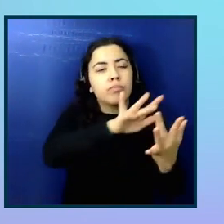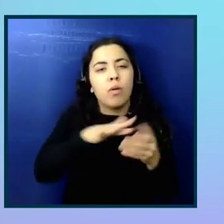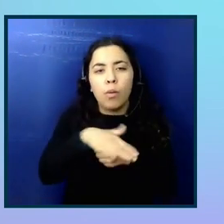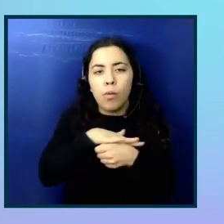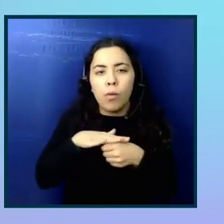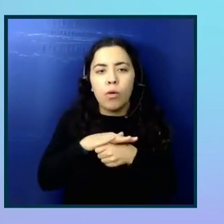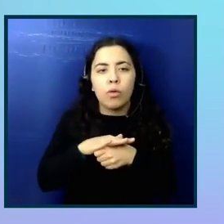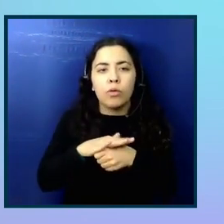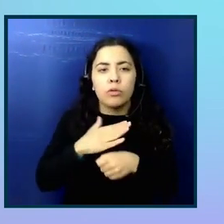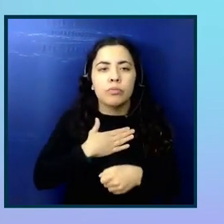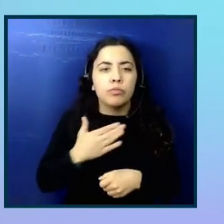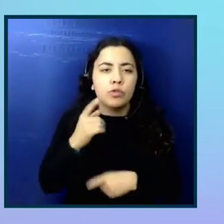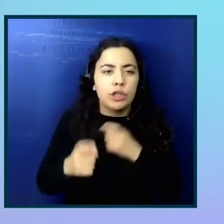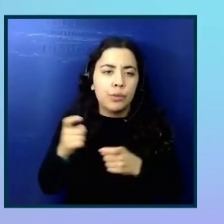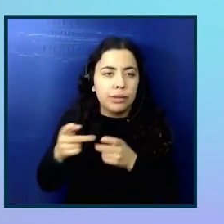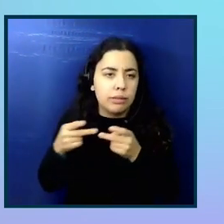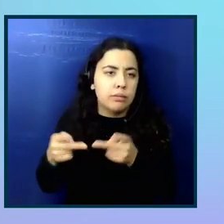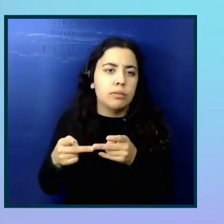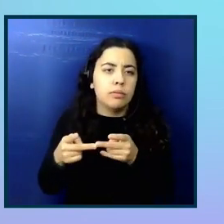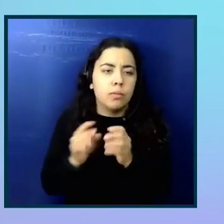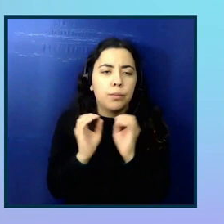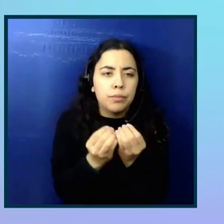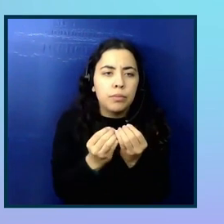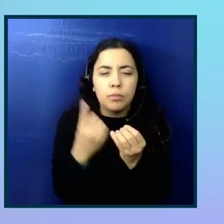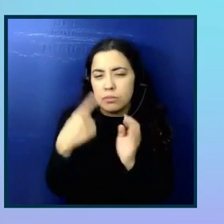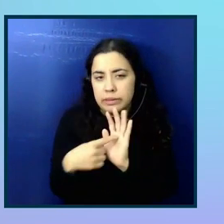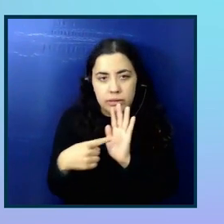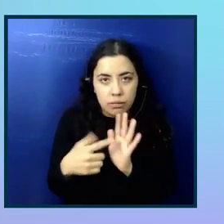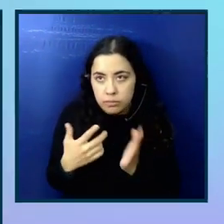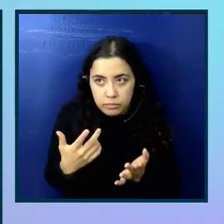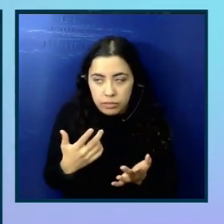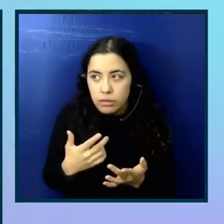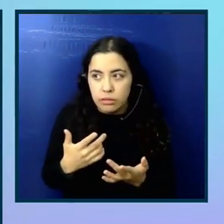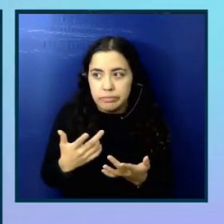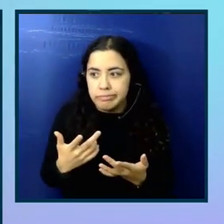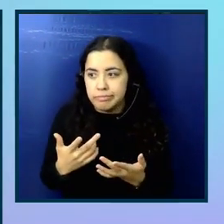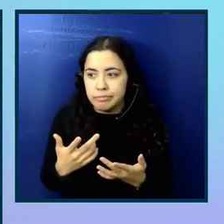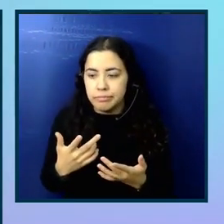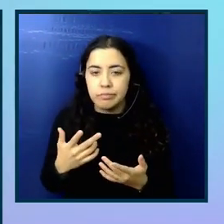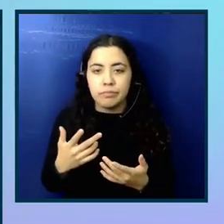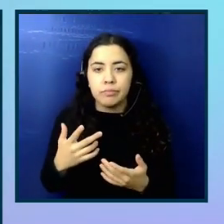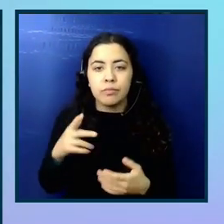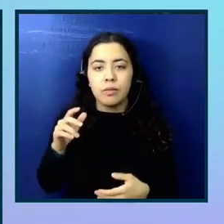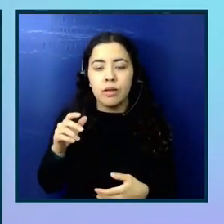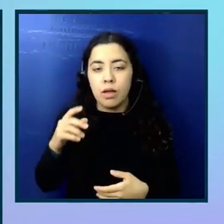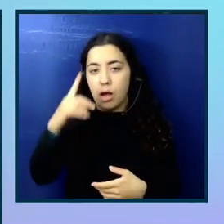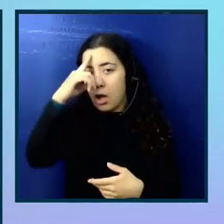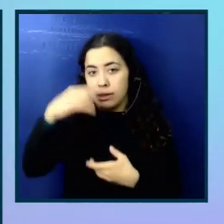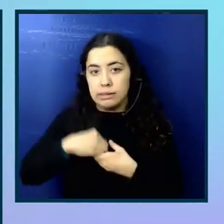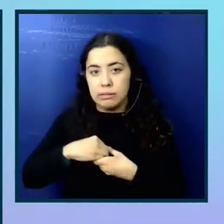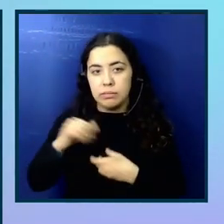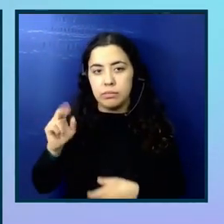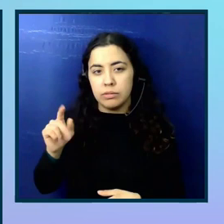organisations. So, say, for example, like artists and autistic charity, for example,